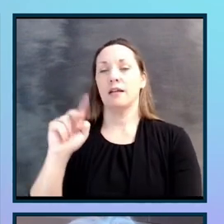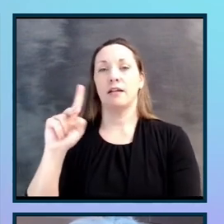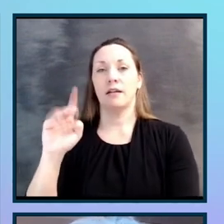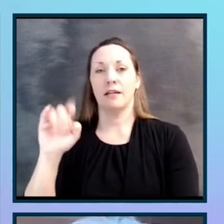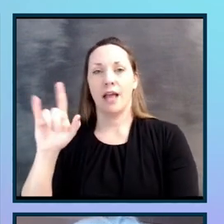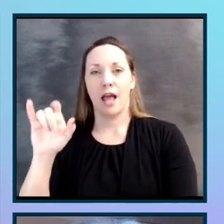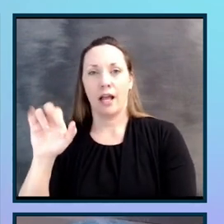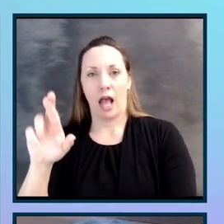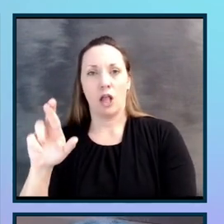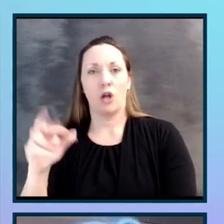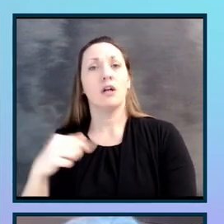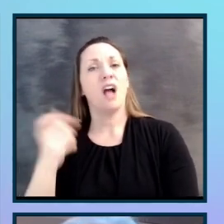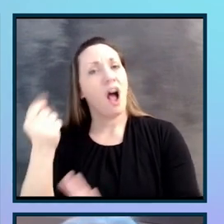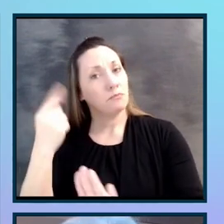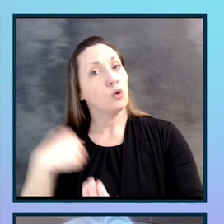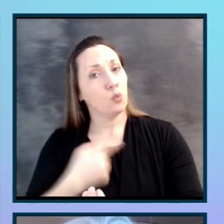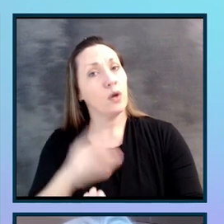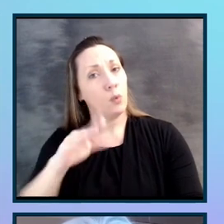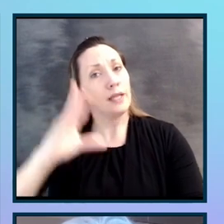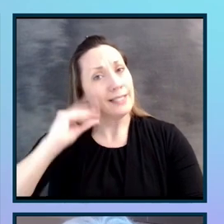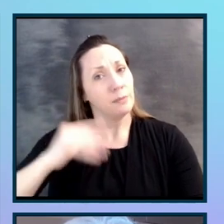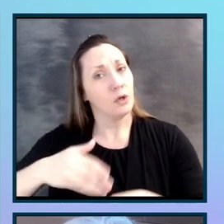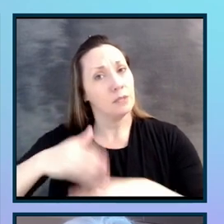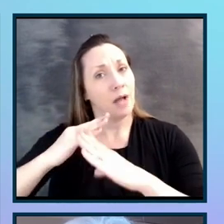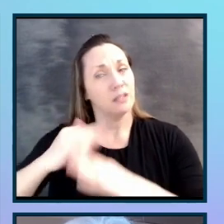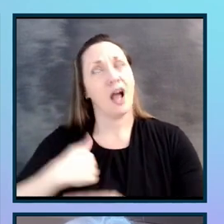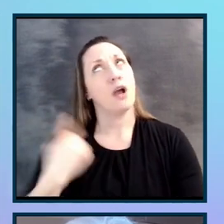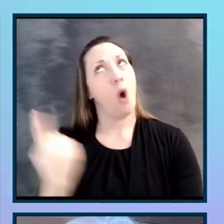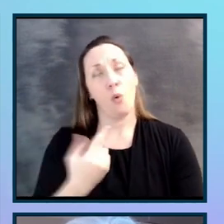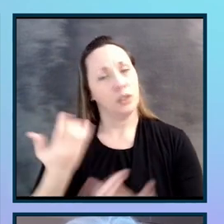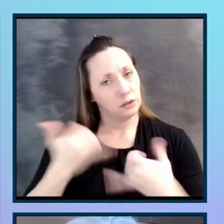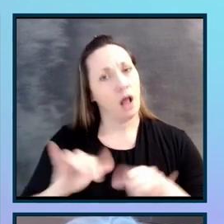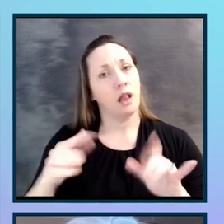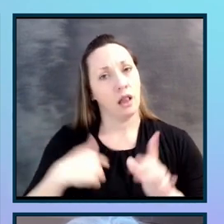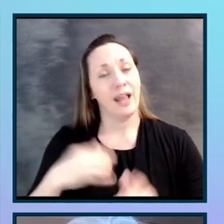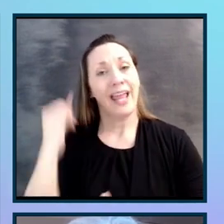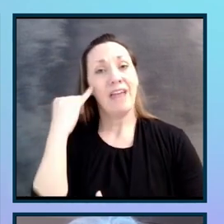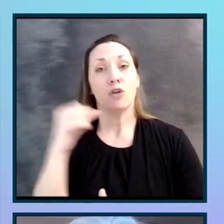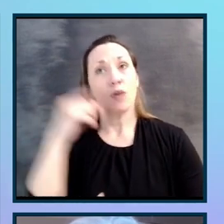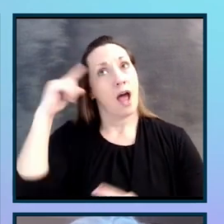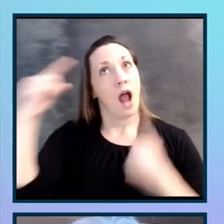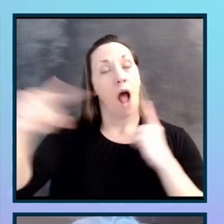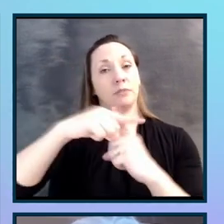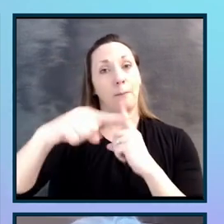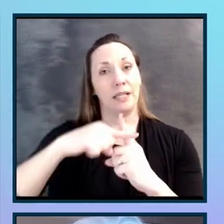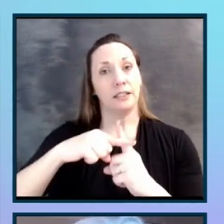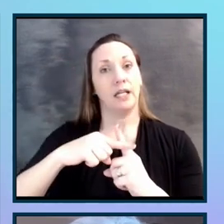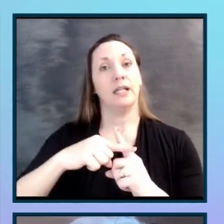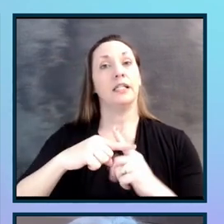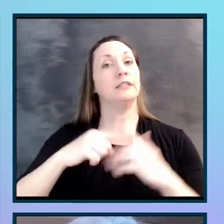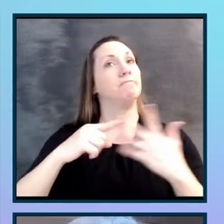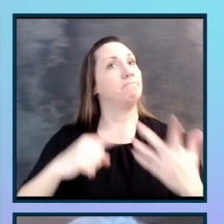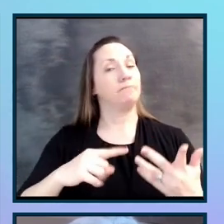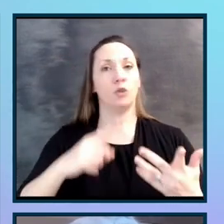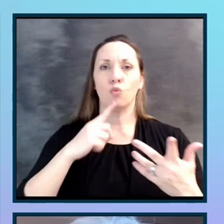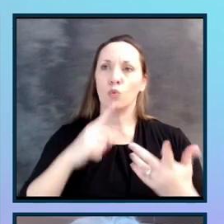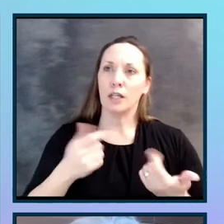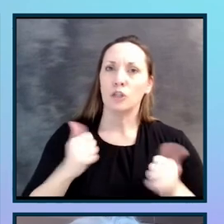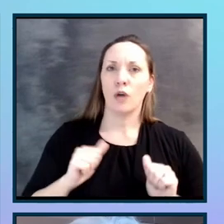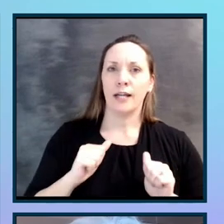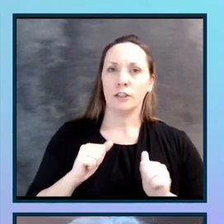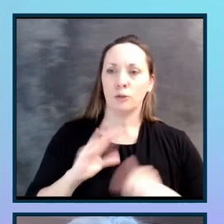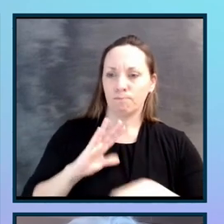into roadblocks, I always do. And if we're not optimistic that really trying to form the